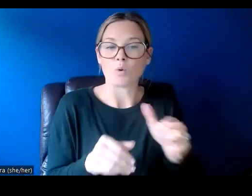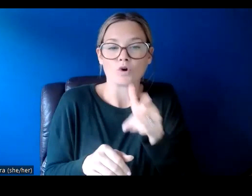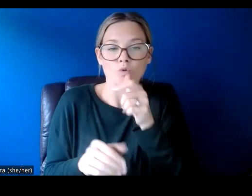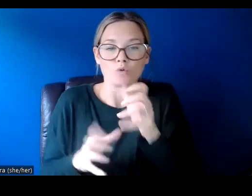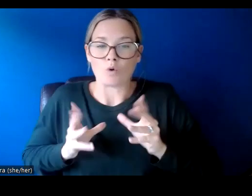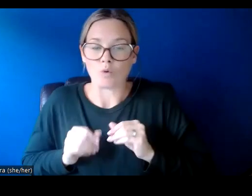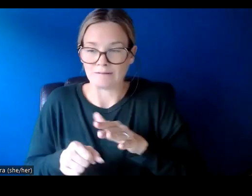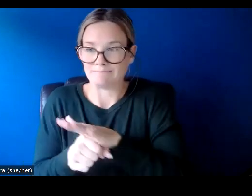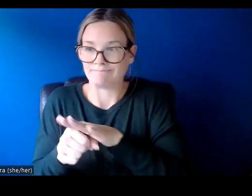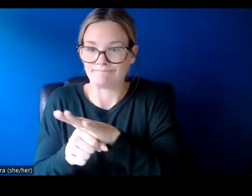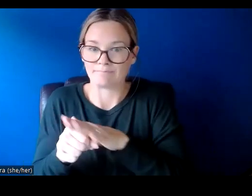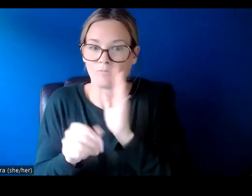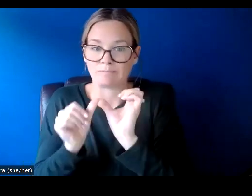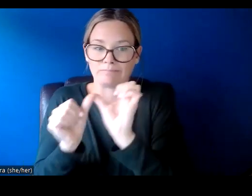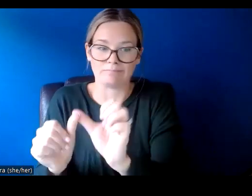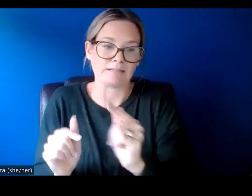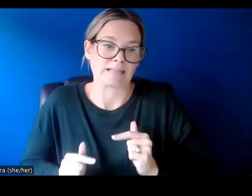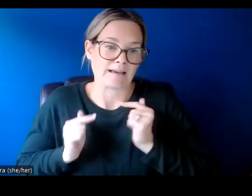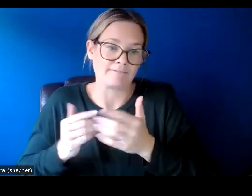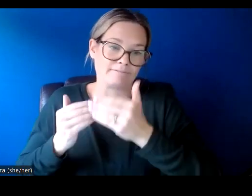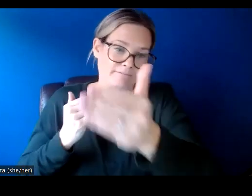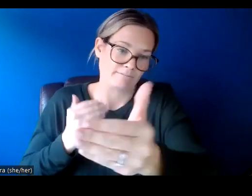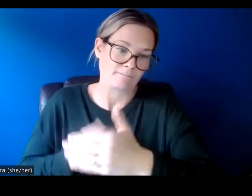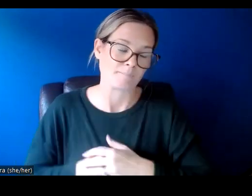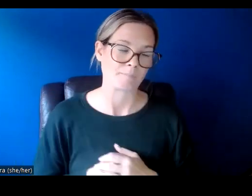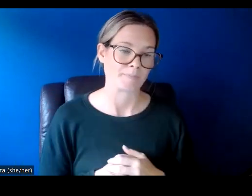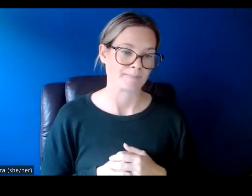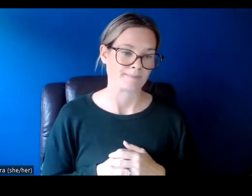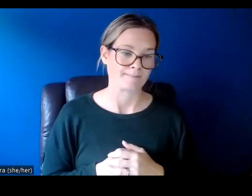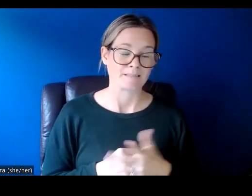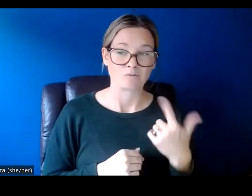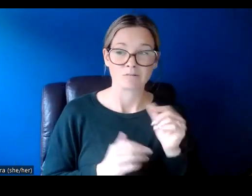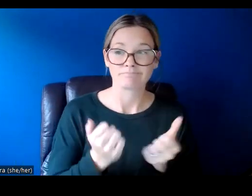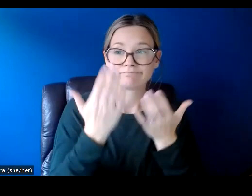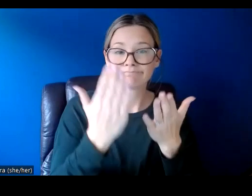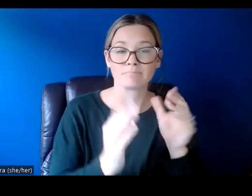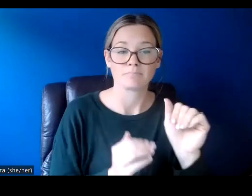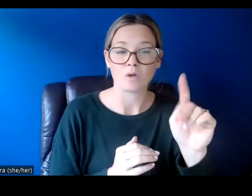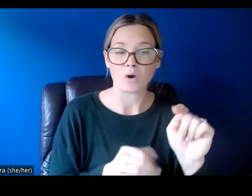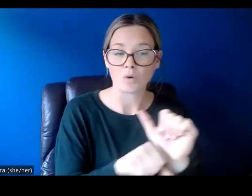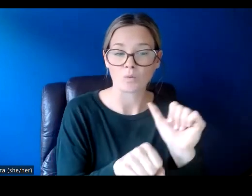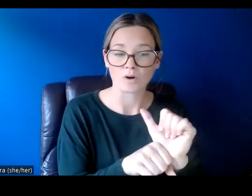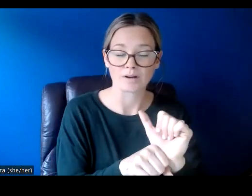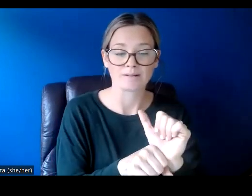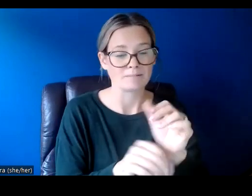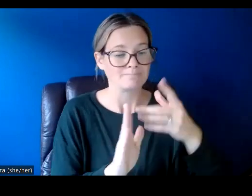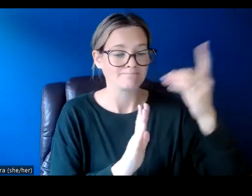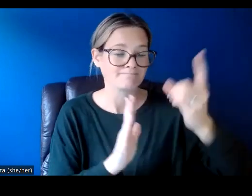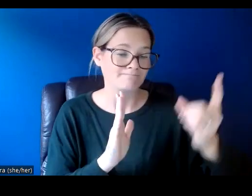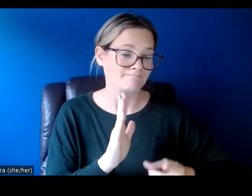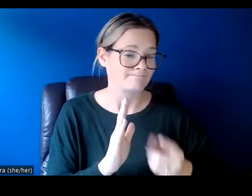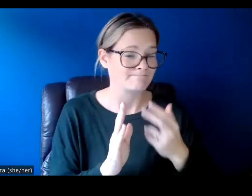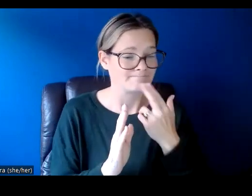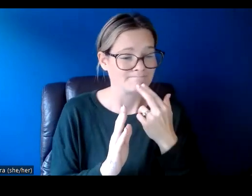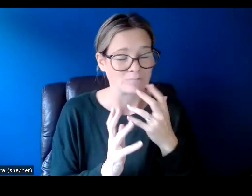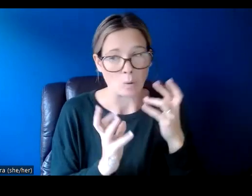for the duration of its lifespan. We do recommend that the artwork be designed to require little to